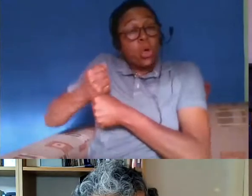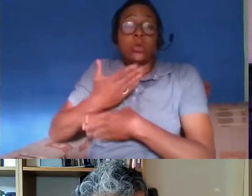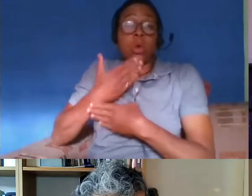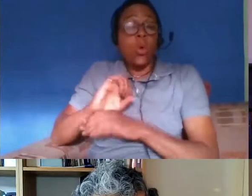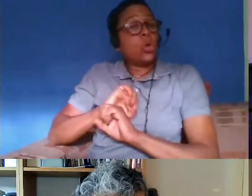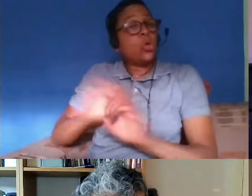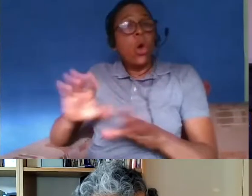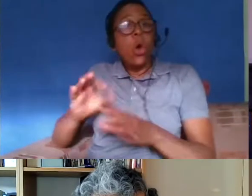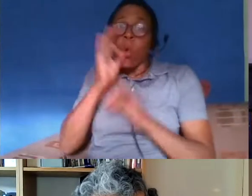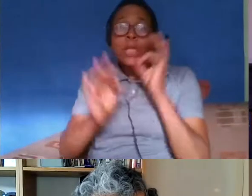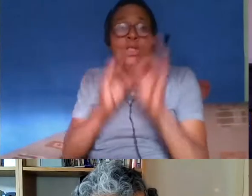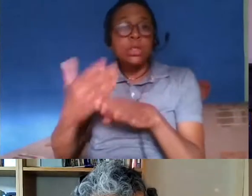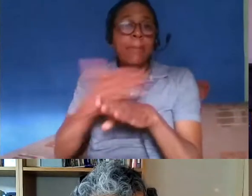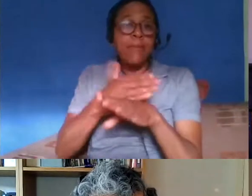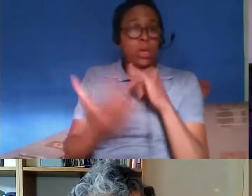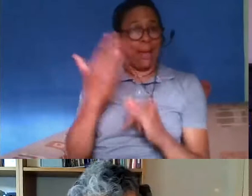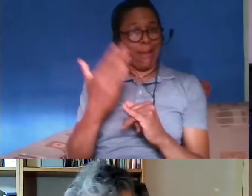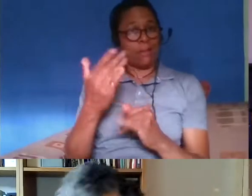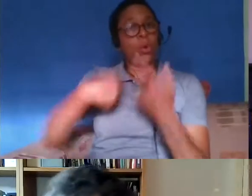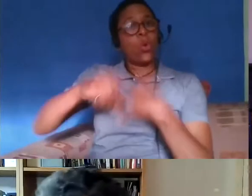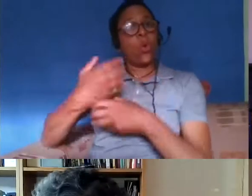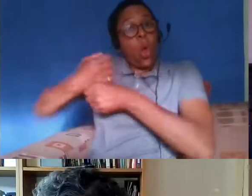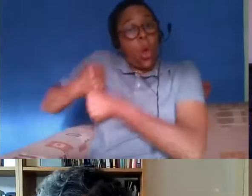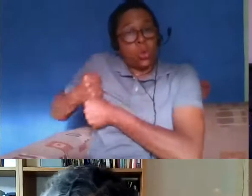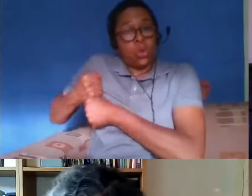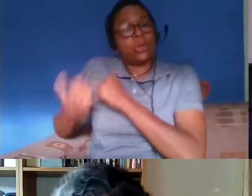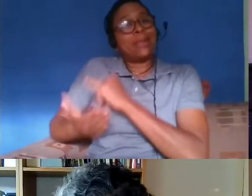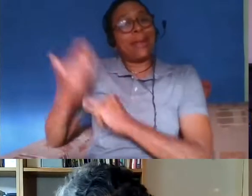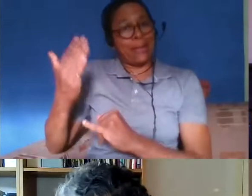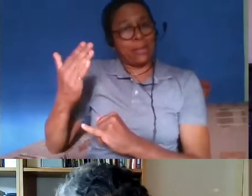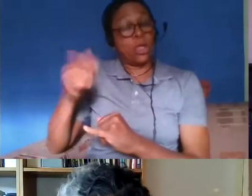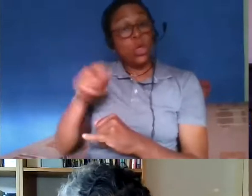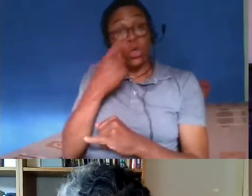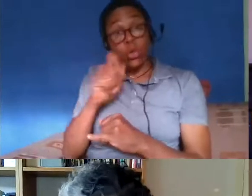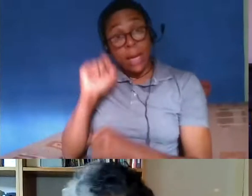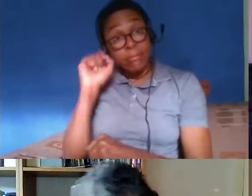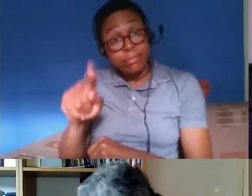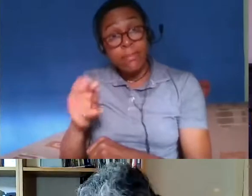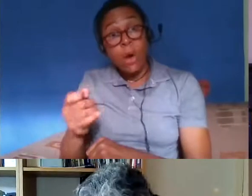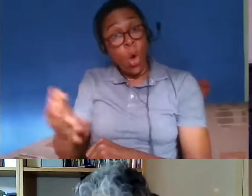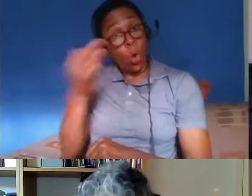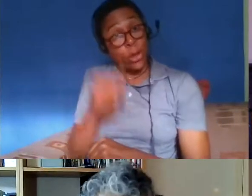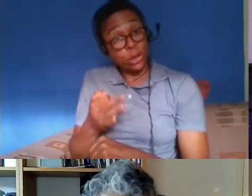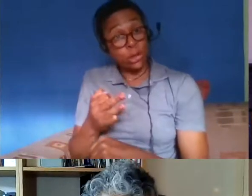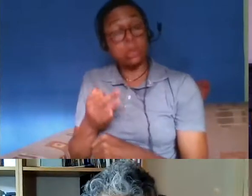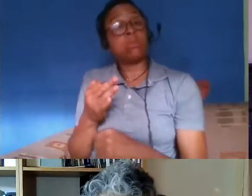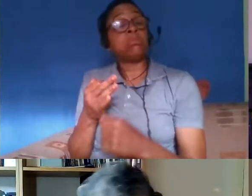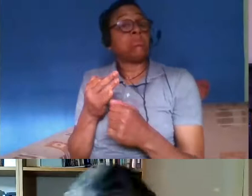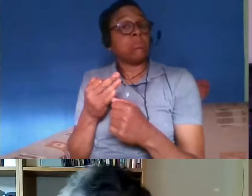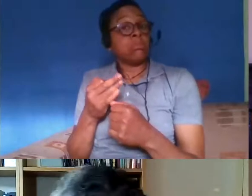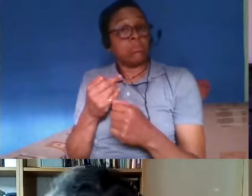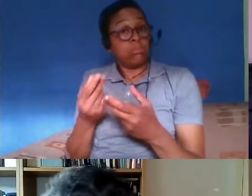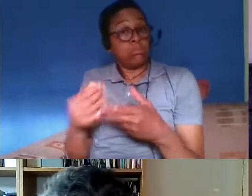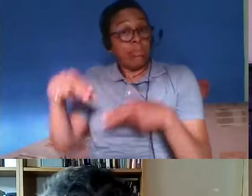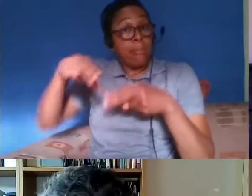you can submit a question using the q a feature on the webinar and you can choose to submit your question either anonymously in which case